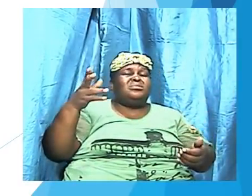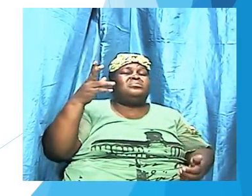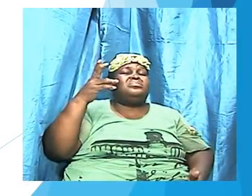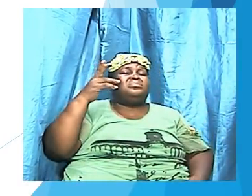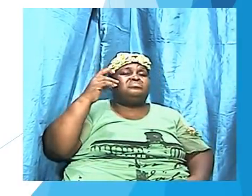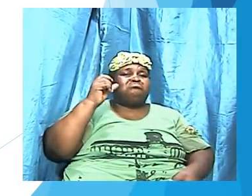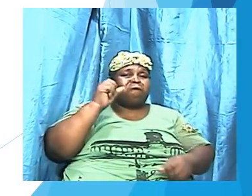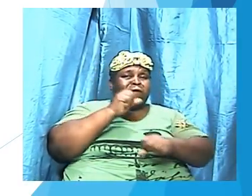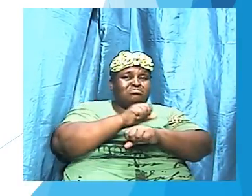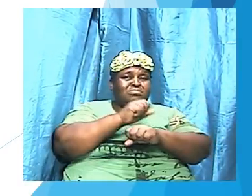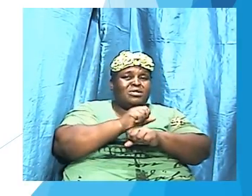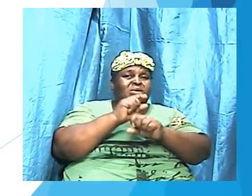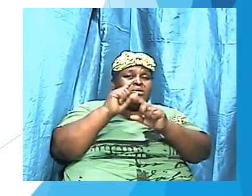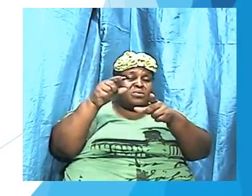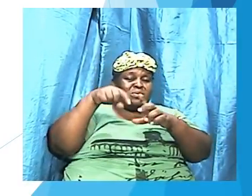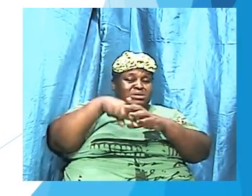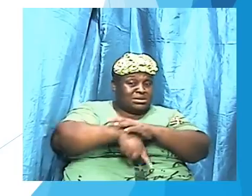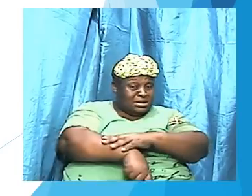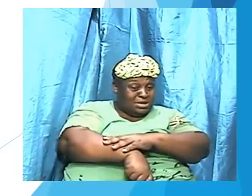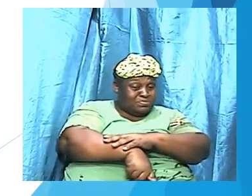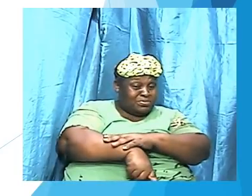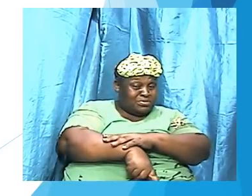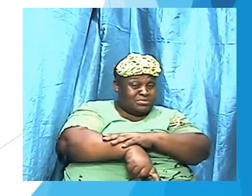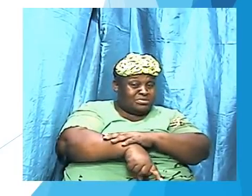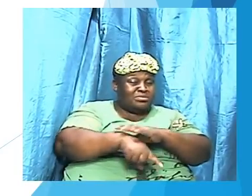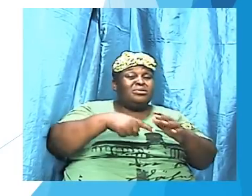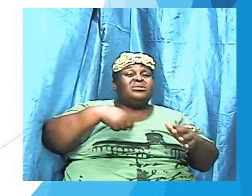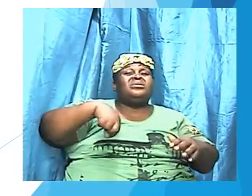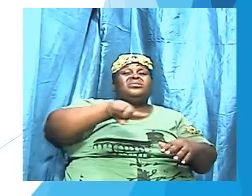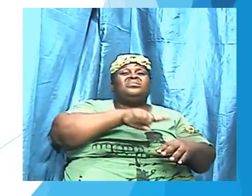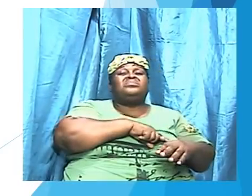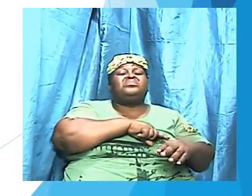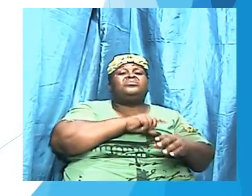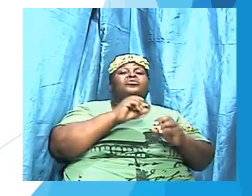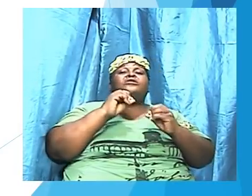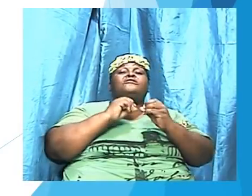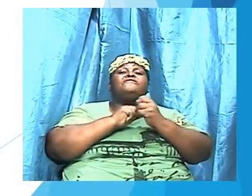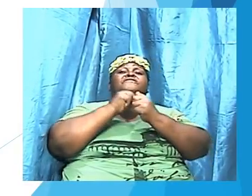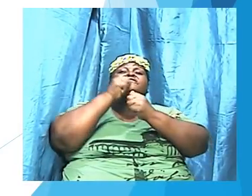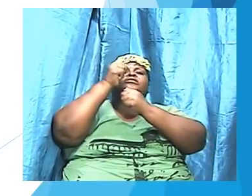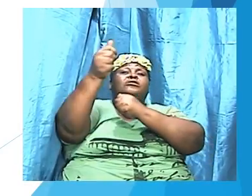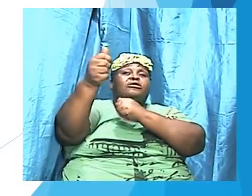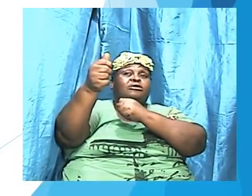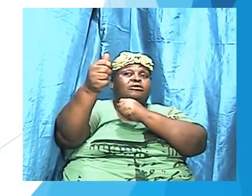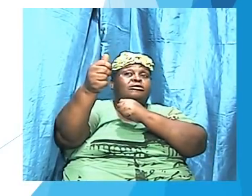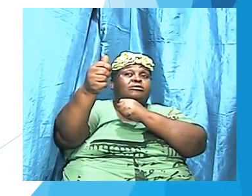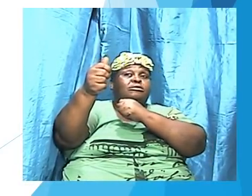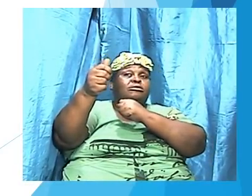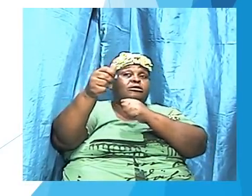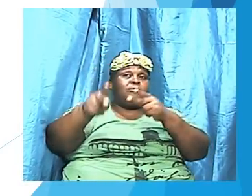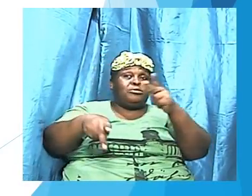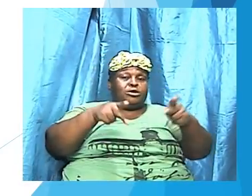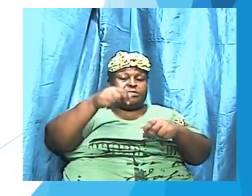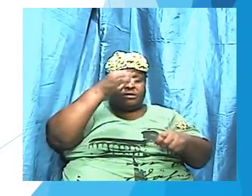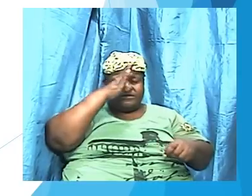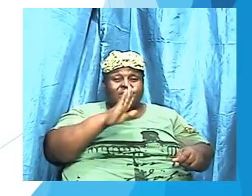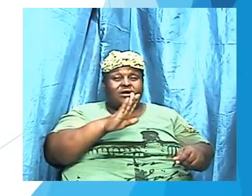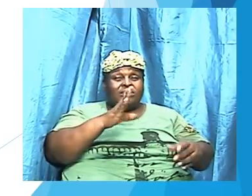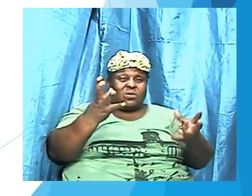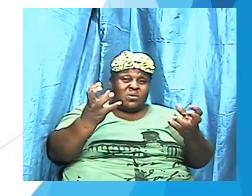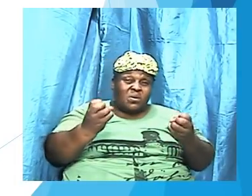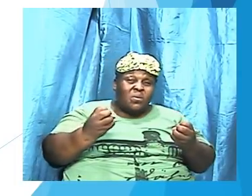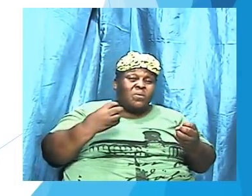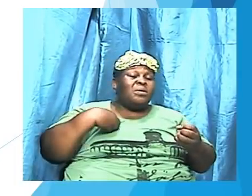going deeper, brothers and sisters. We are going further, saints of the Most High God, because I want us to